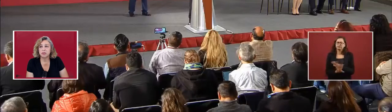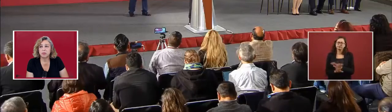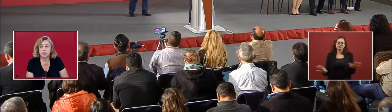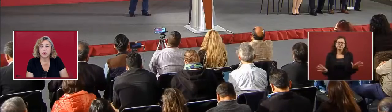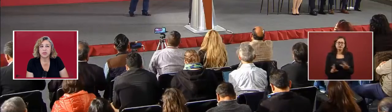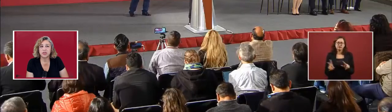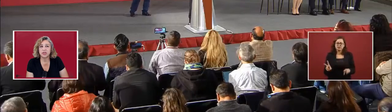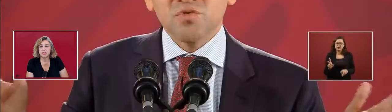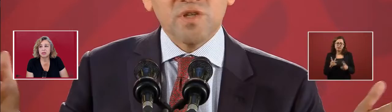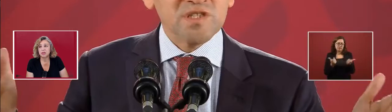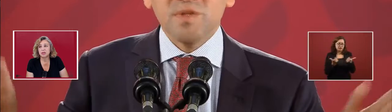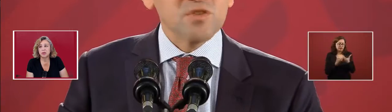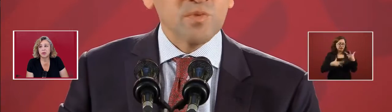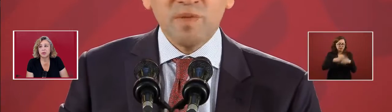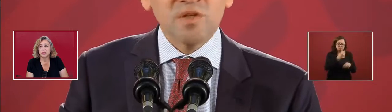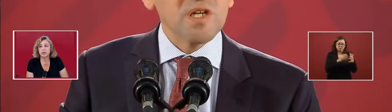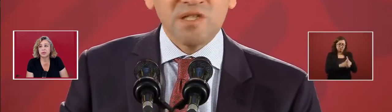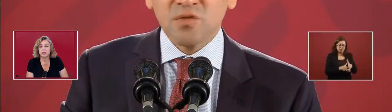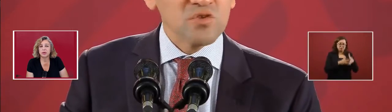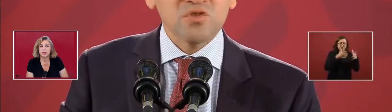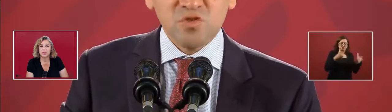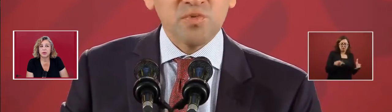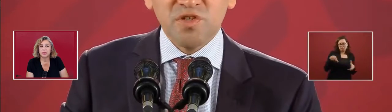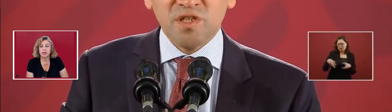Consumption is proportional to the growth.